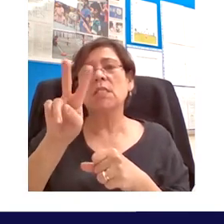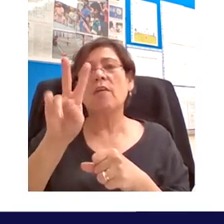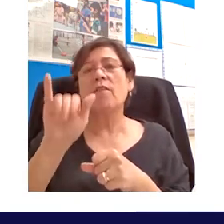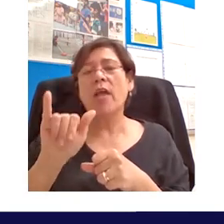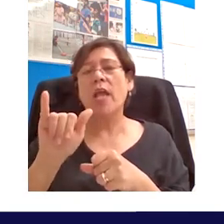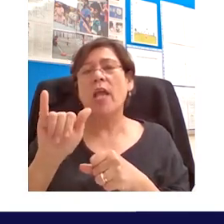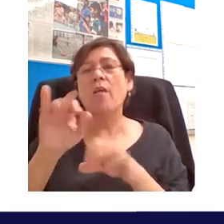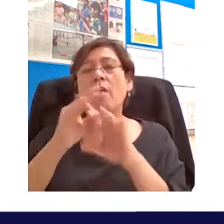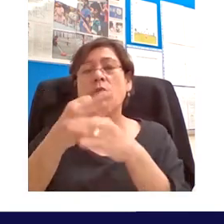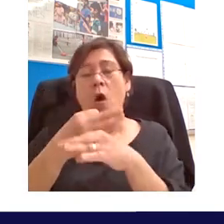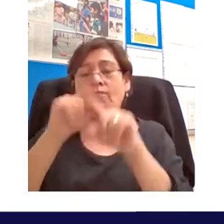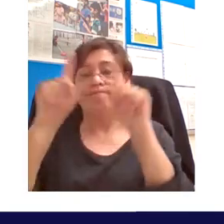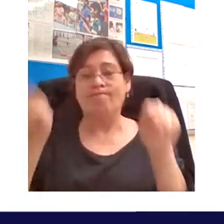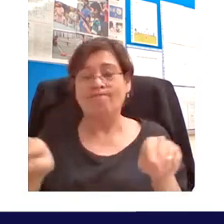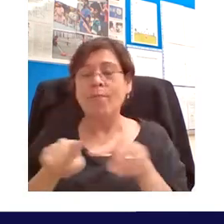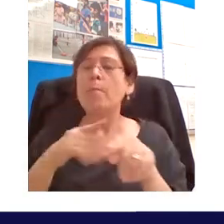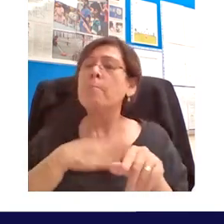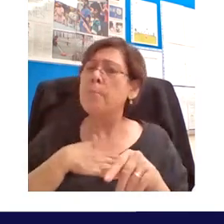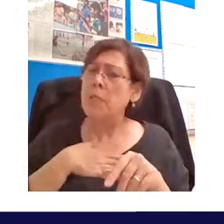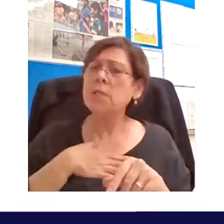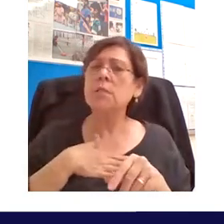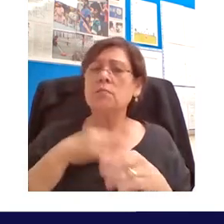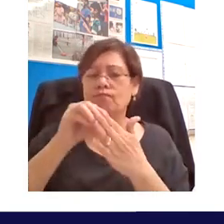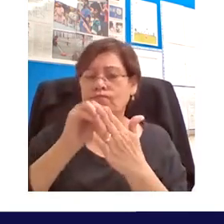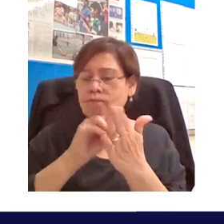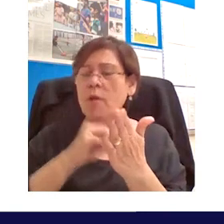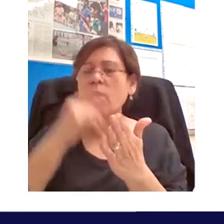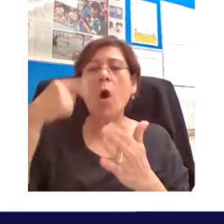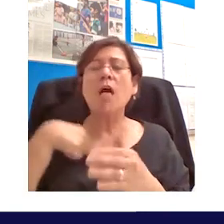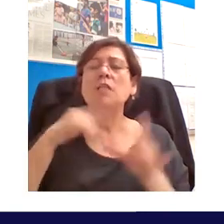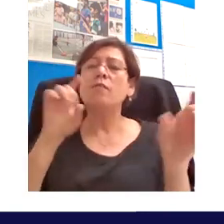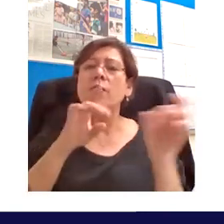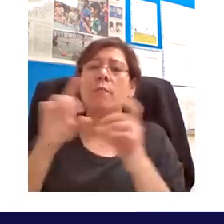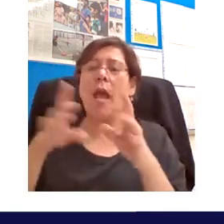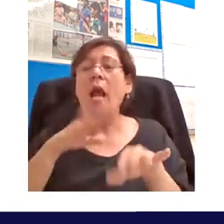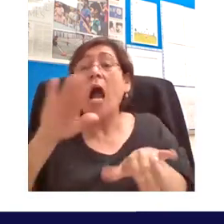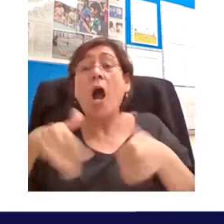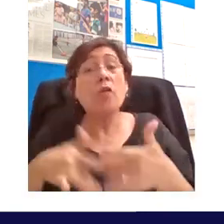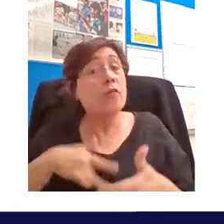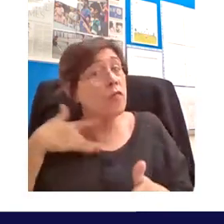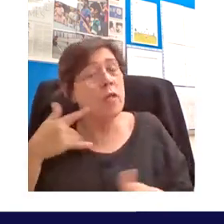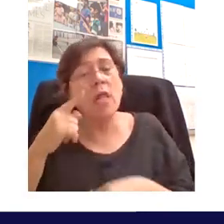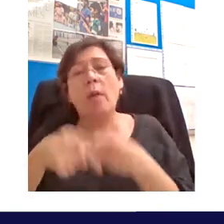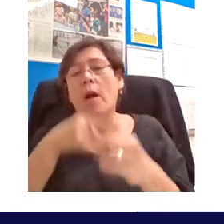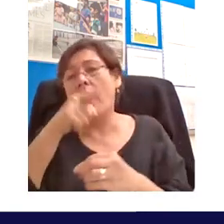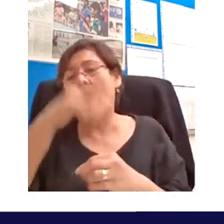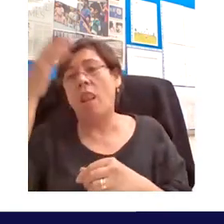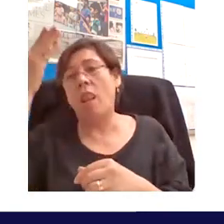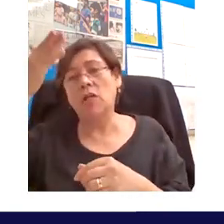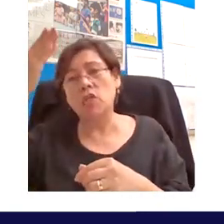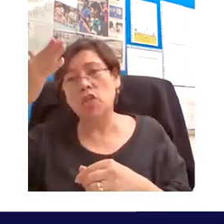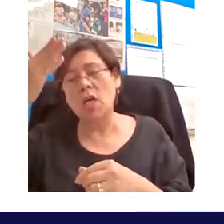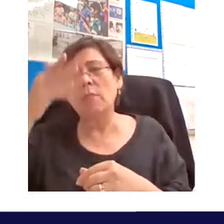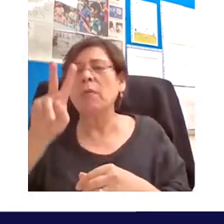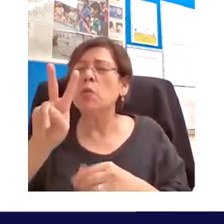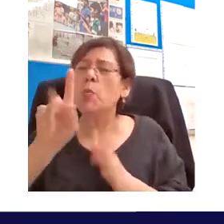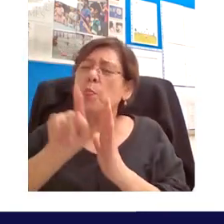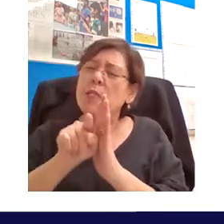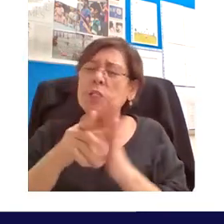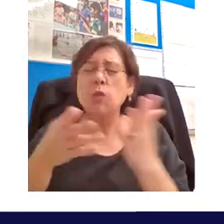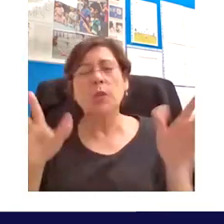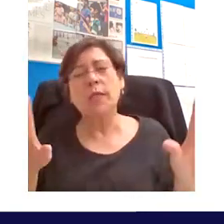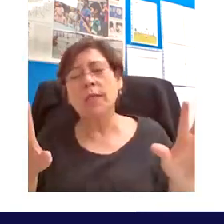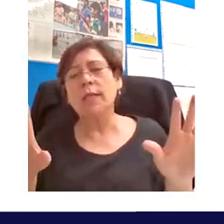today's lecture so please do complete this form for us we'll put the link in the chat right now it'll take you two minutes to get this done